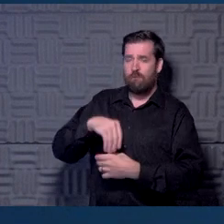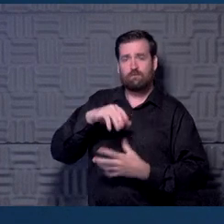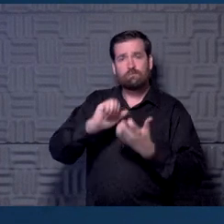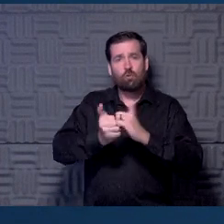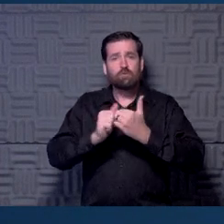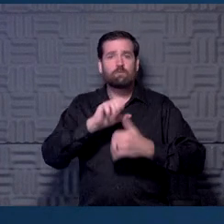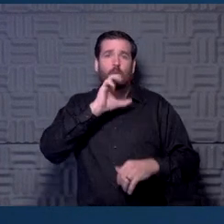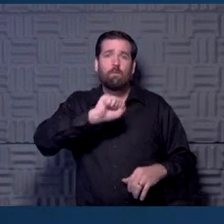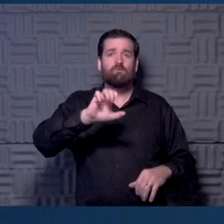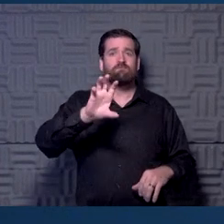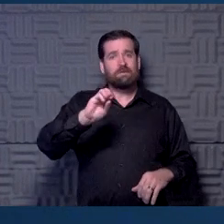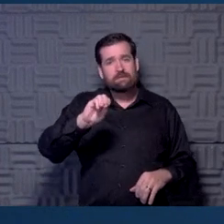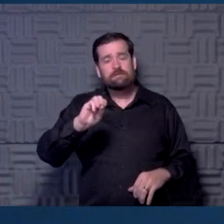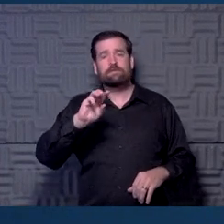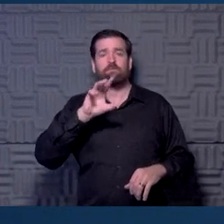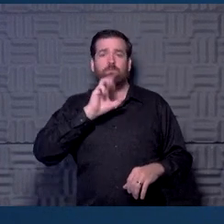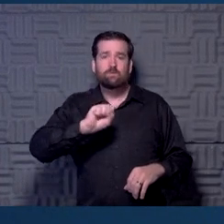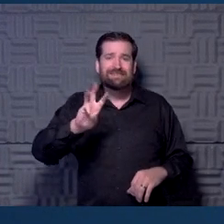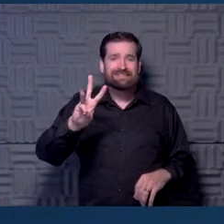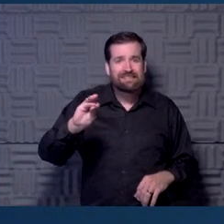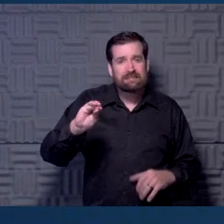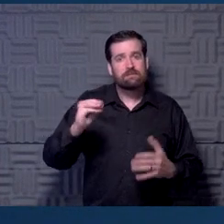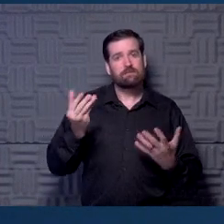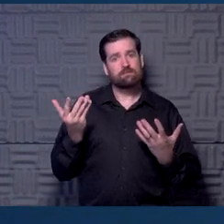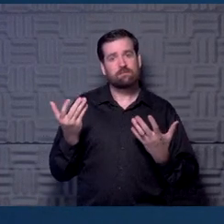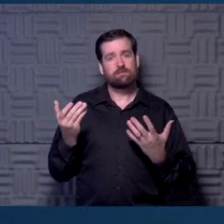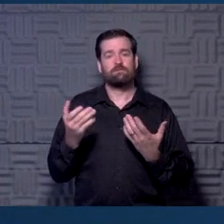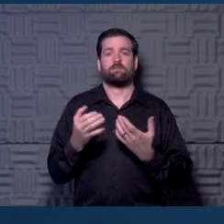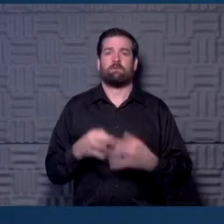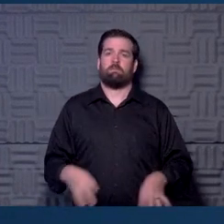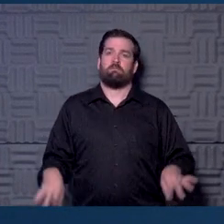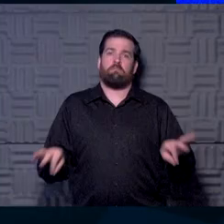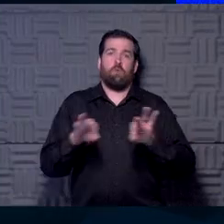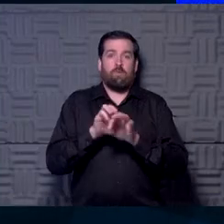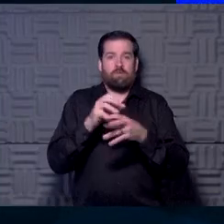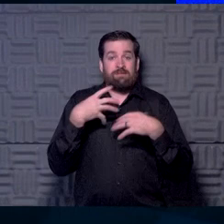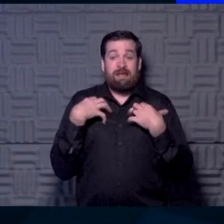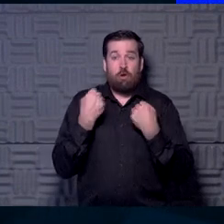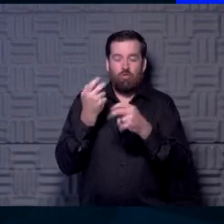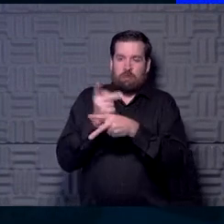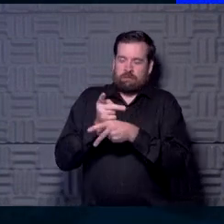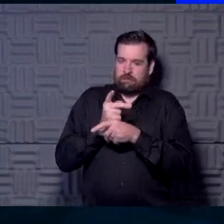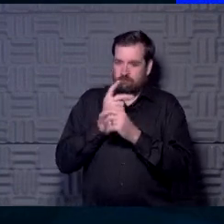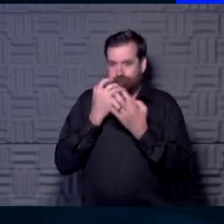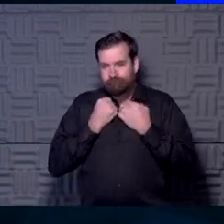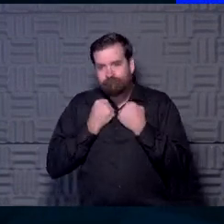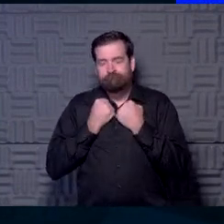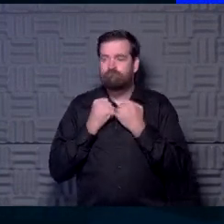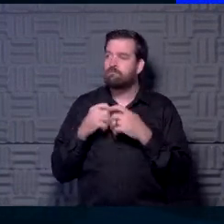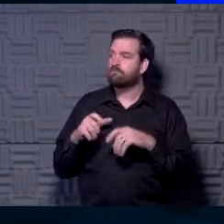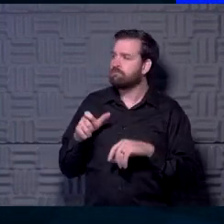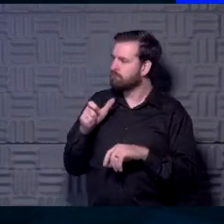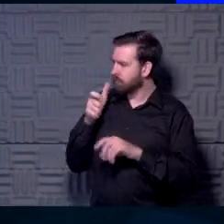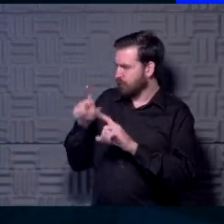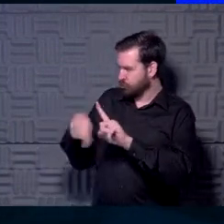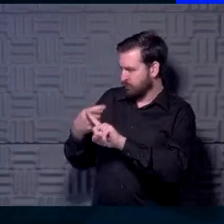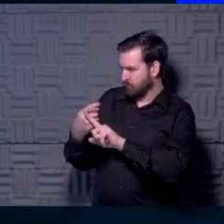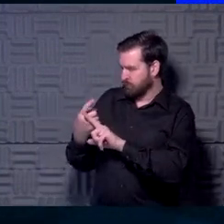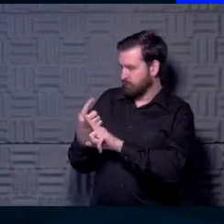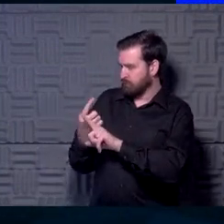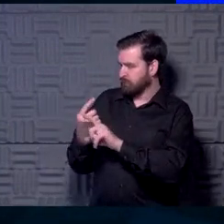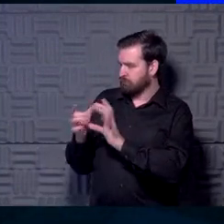and even in their sixties or so, and so it's important to keep your health. And if we're not just talking about